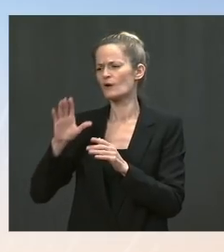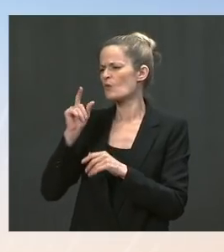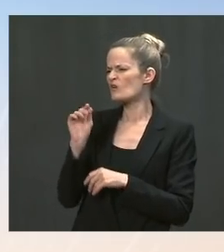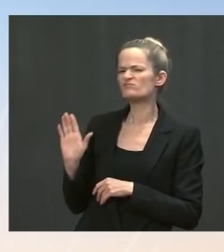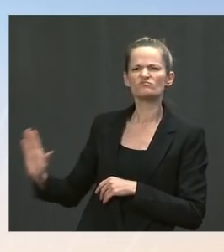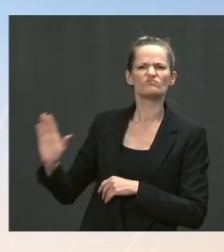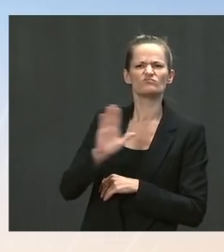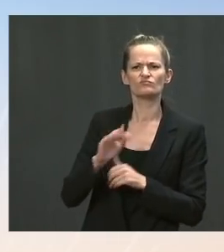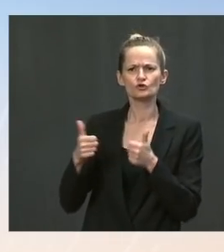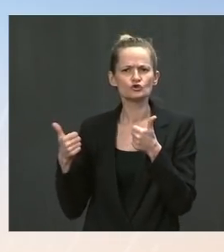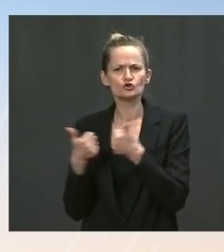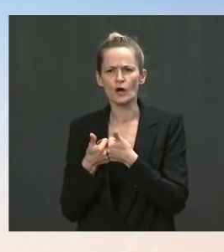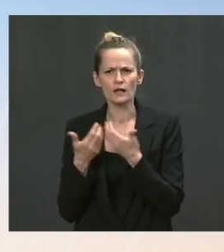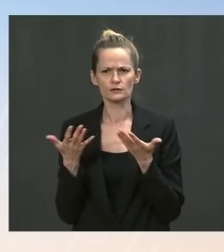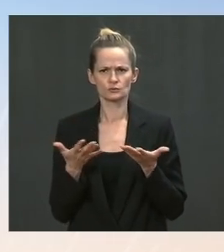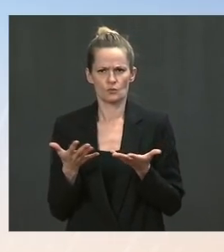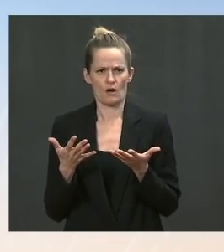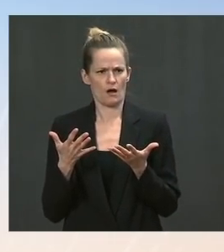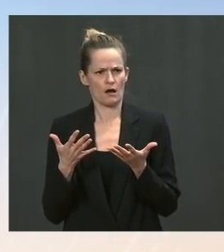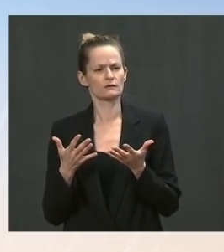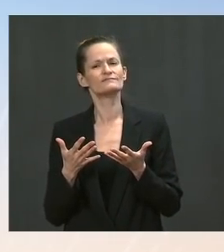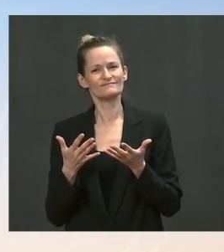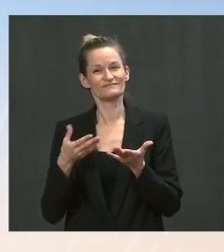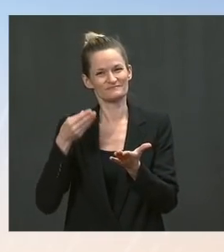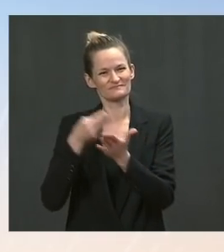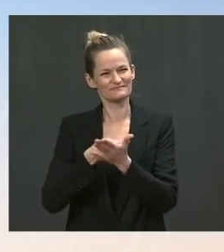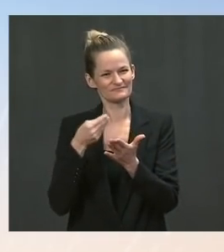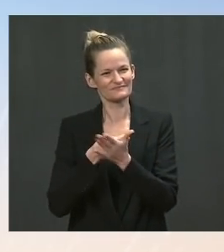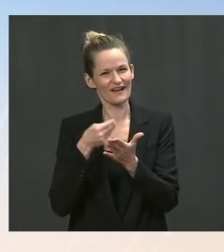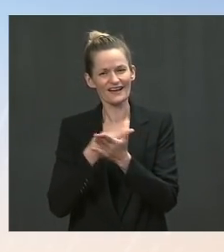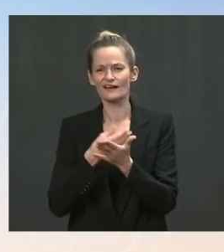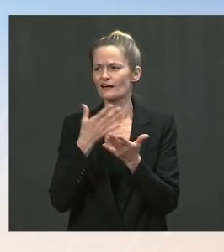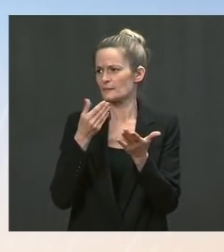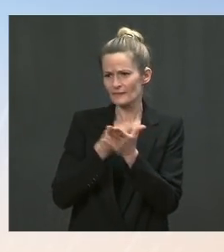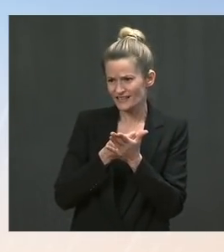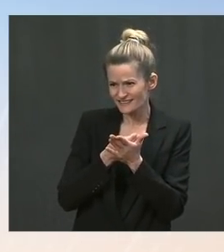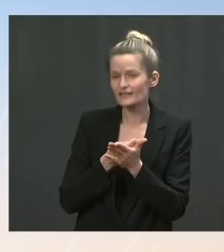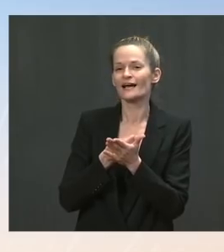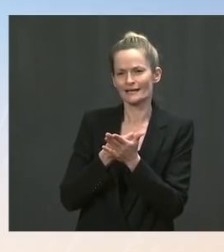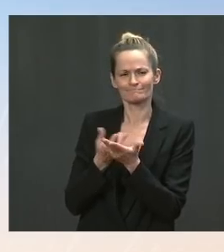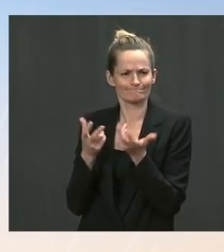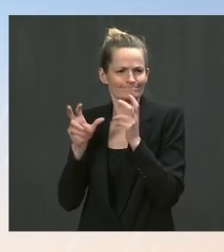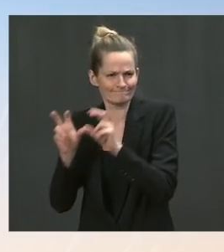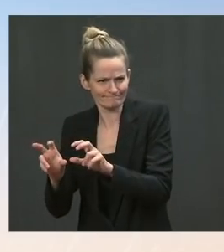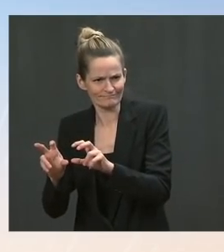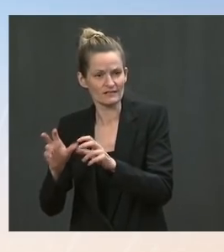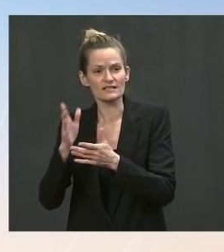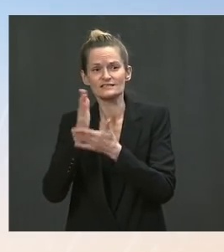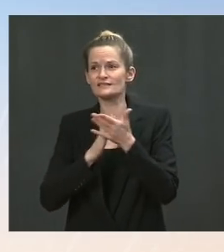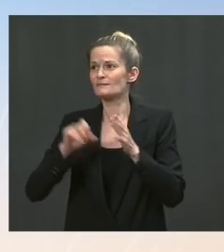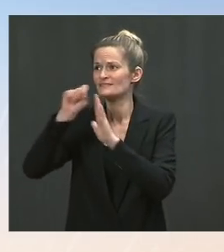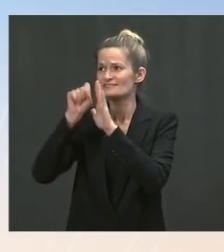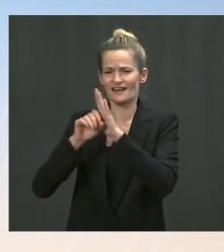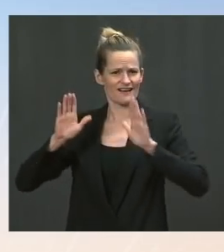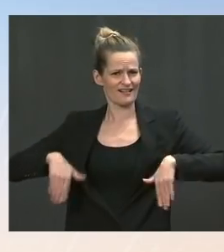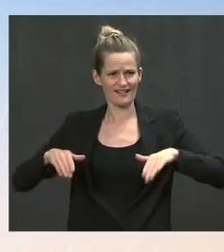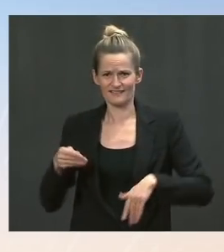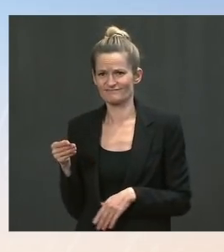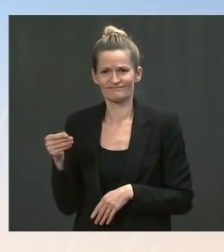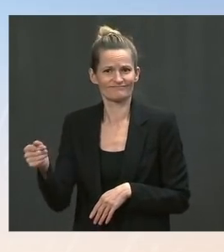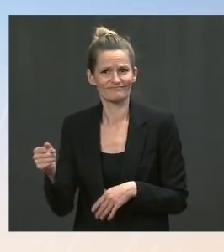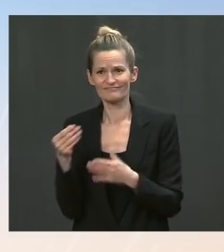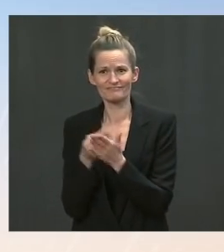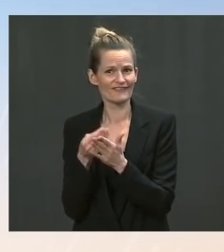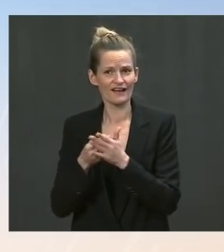address. In both meetings, administration officials reiterated the commitment made by President Biden that our administration will not rest, nor should state and local